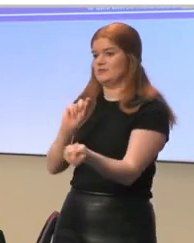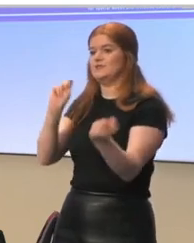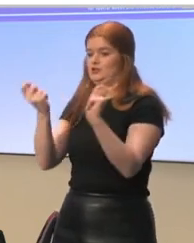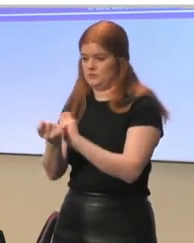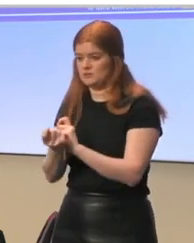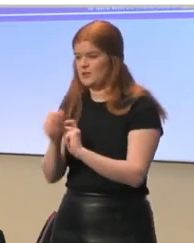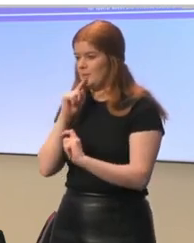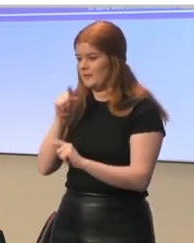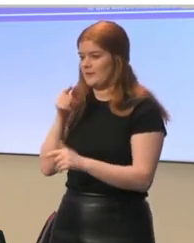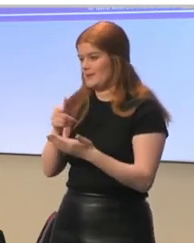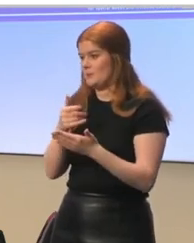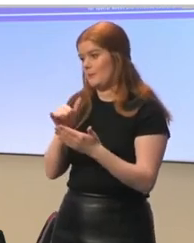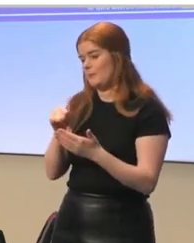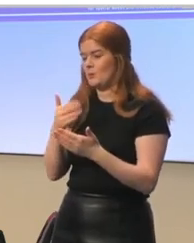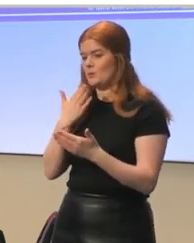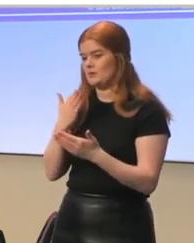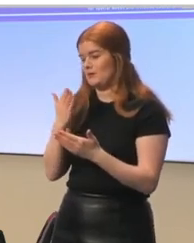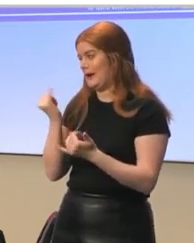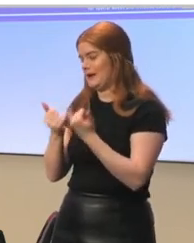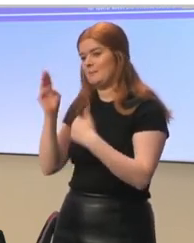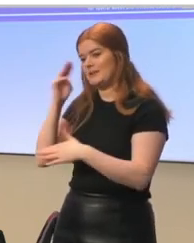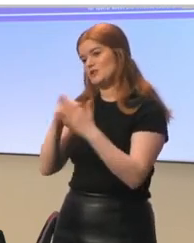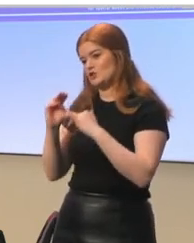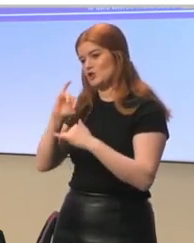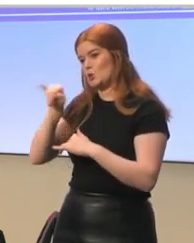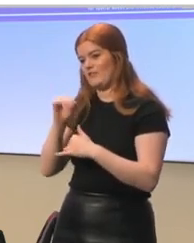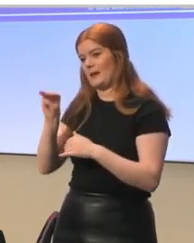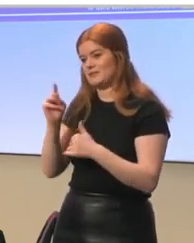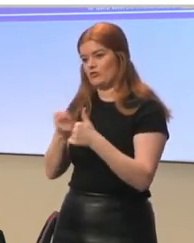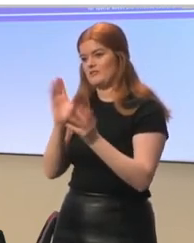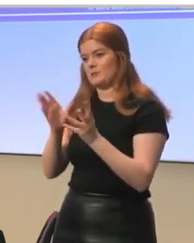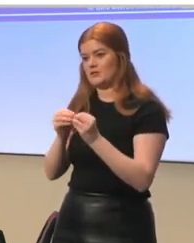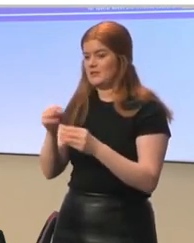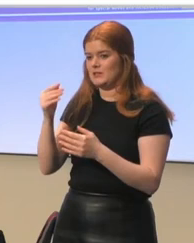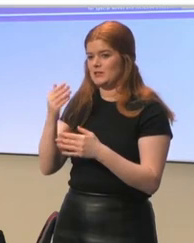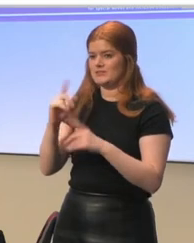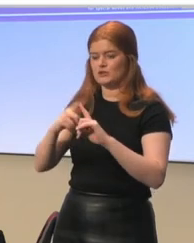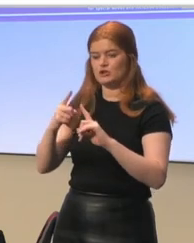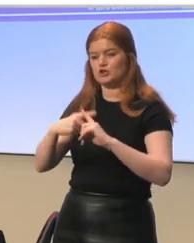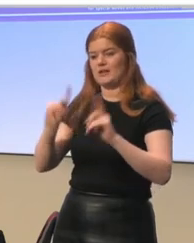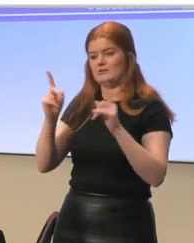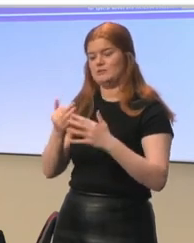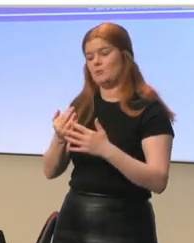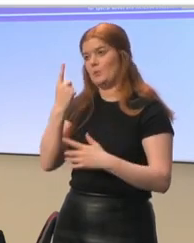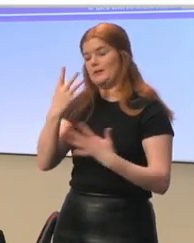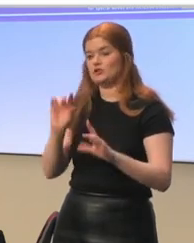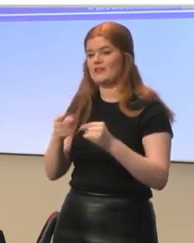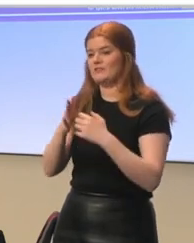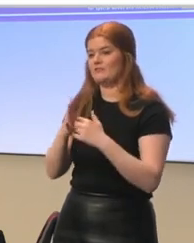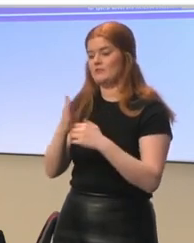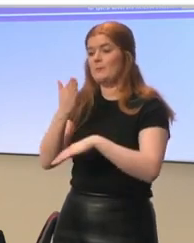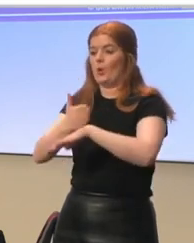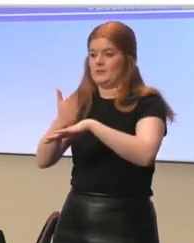So, this is what I meant before, that the Minister, Josefa Medigan, she mentioned the challenges of employment for persons with disabilities. So,